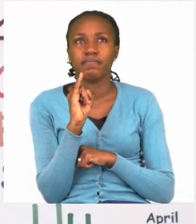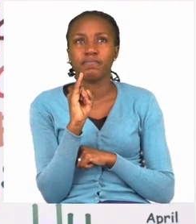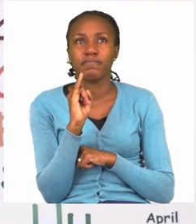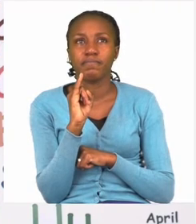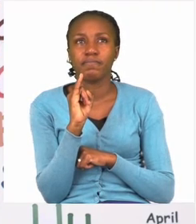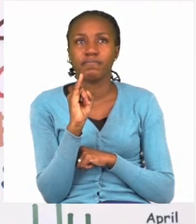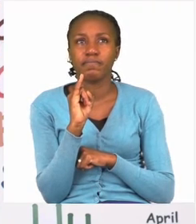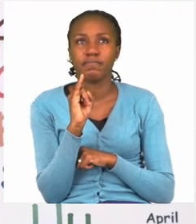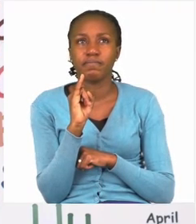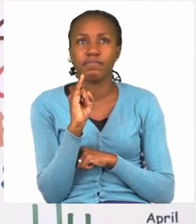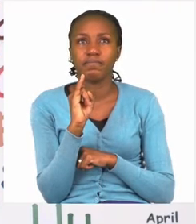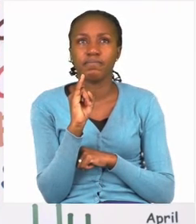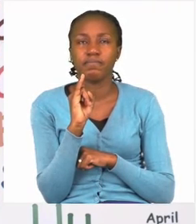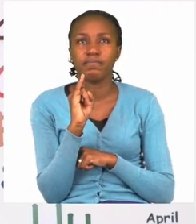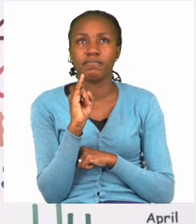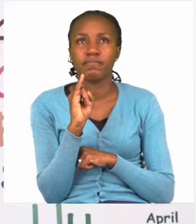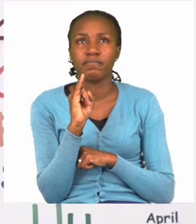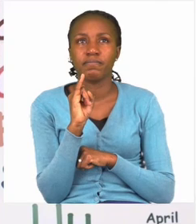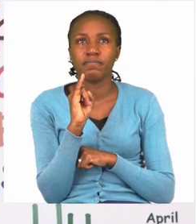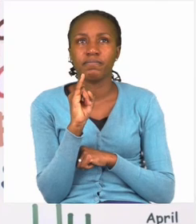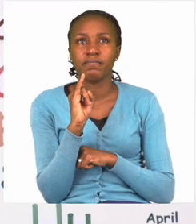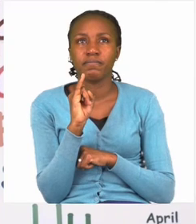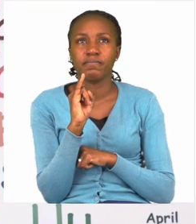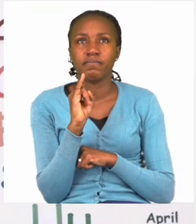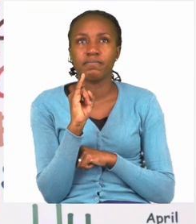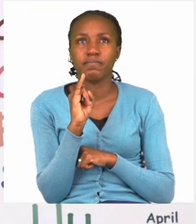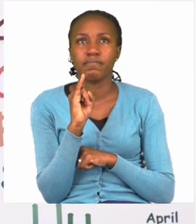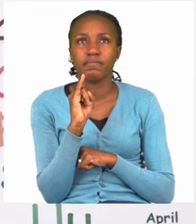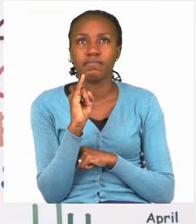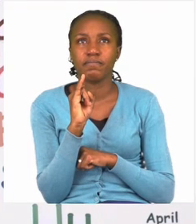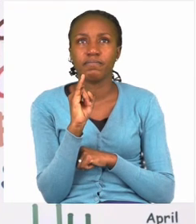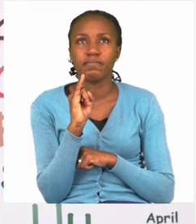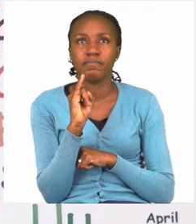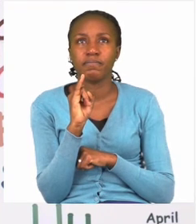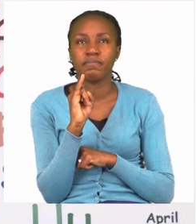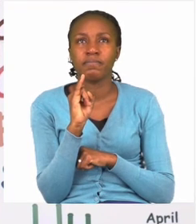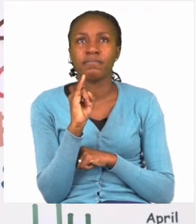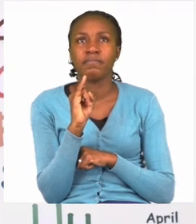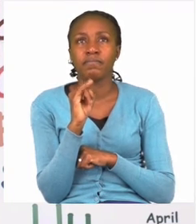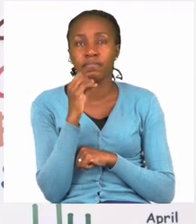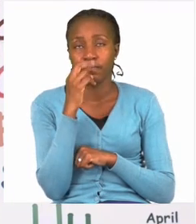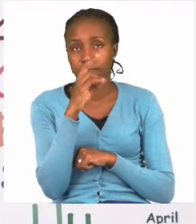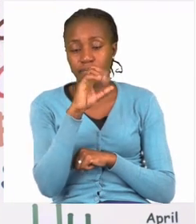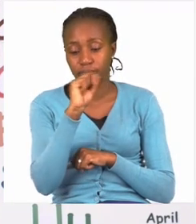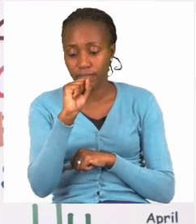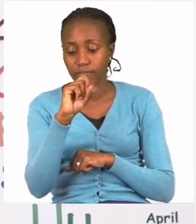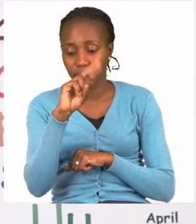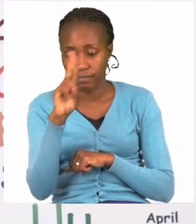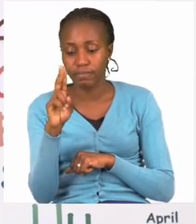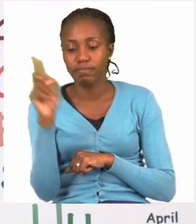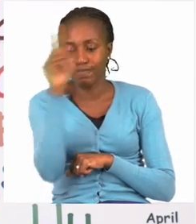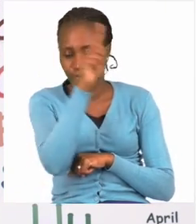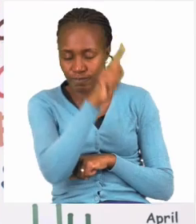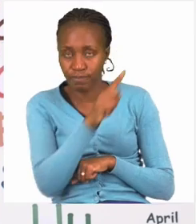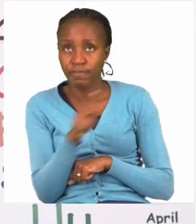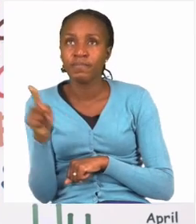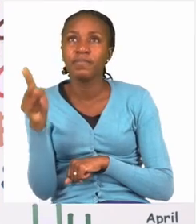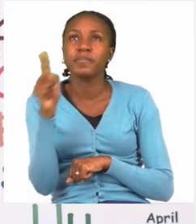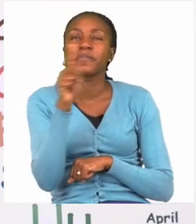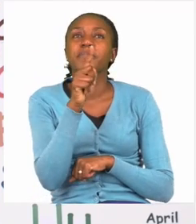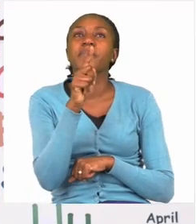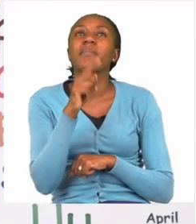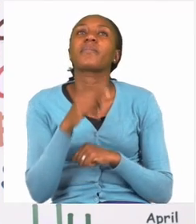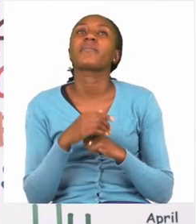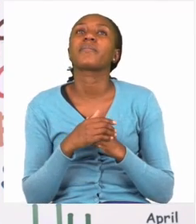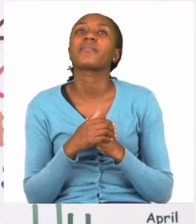do. And if you look further you will see the rest of the word. So now we go ahead